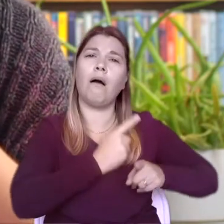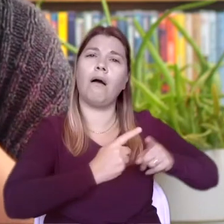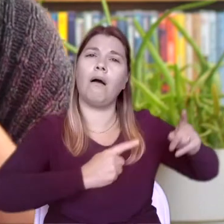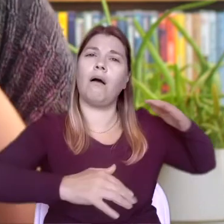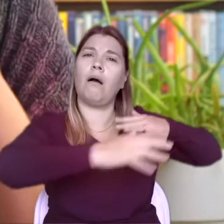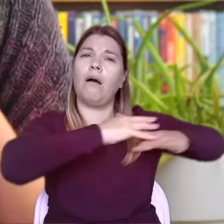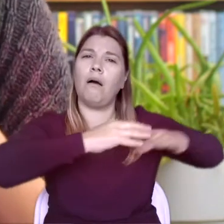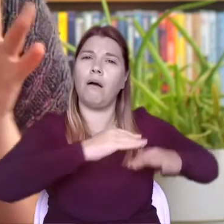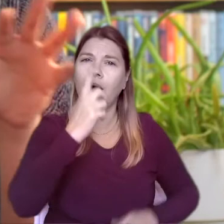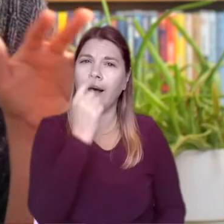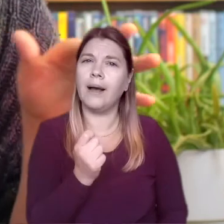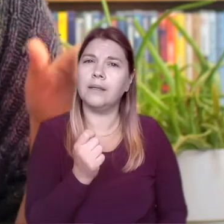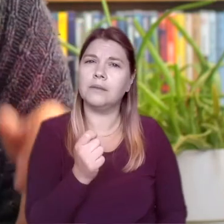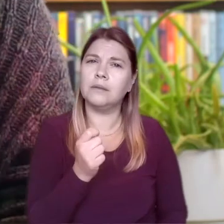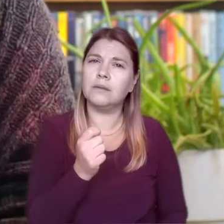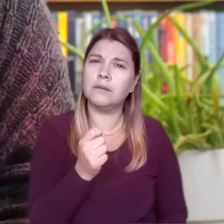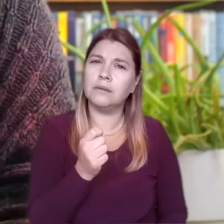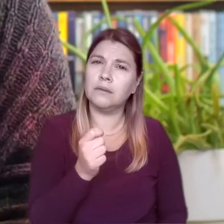Can you hear the breeze?